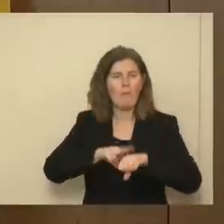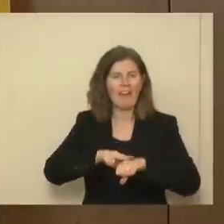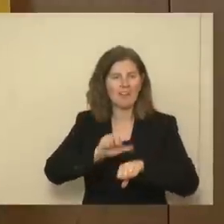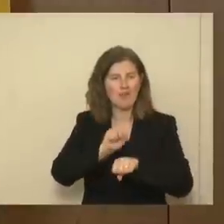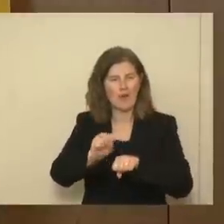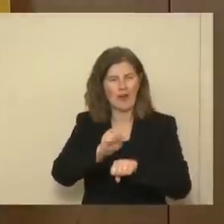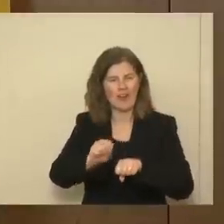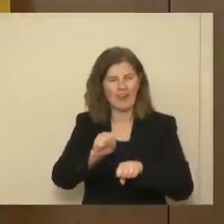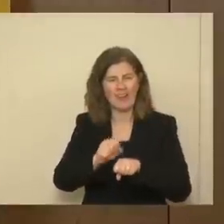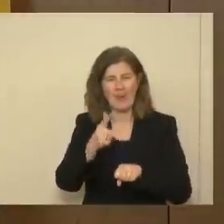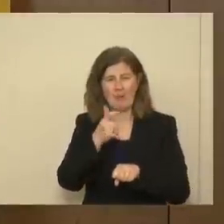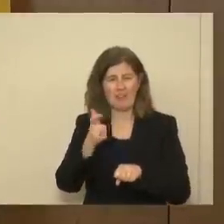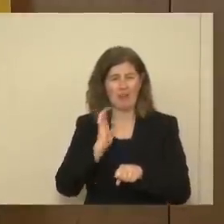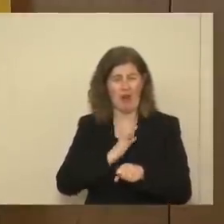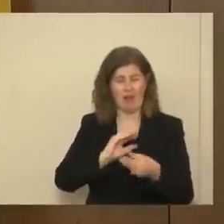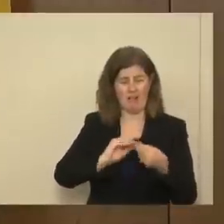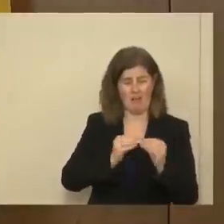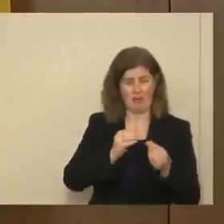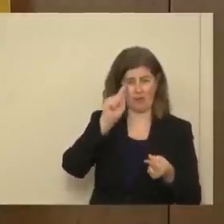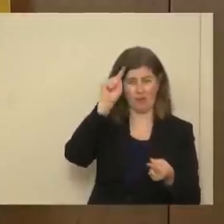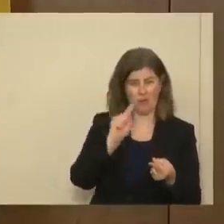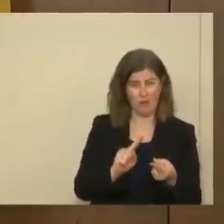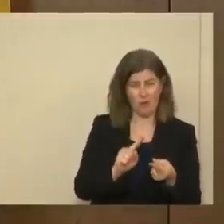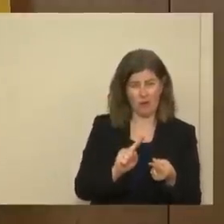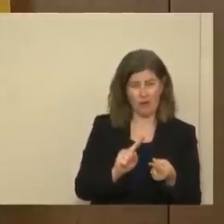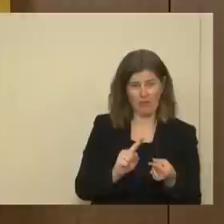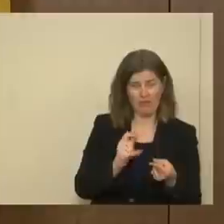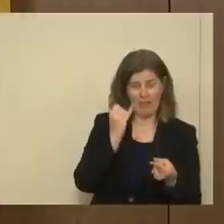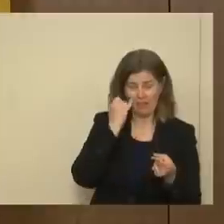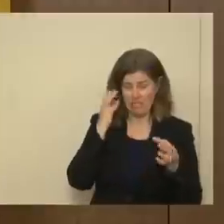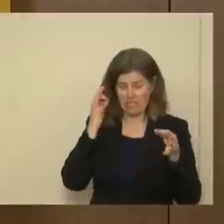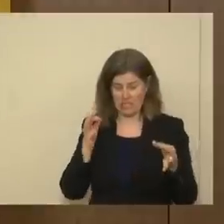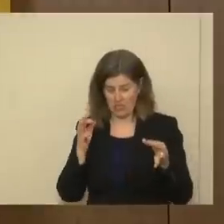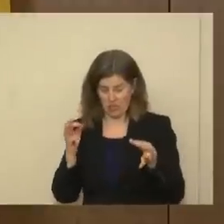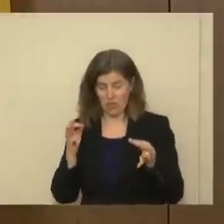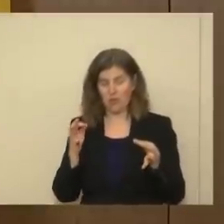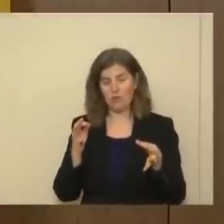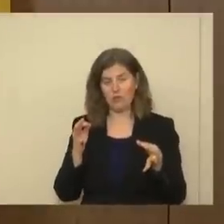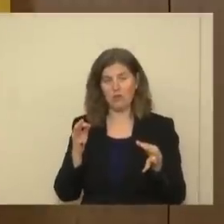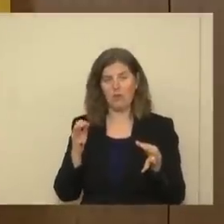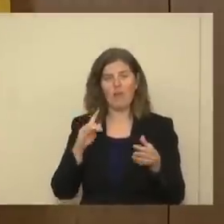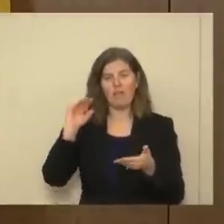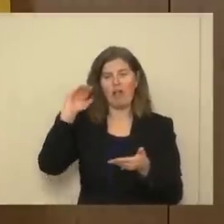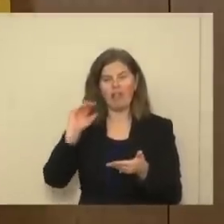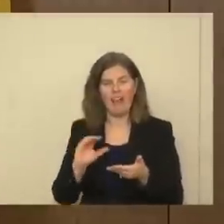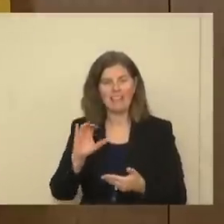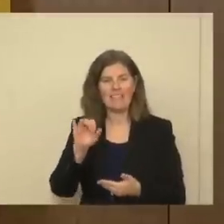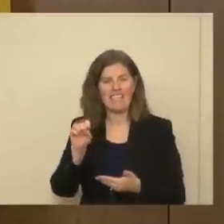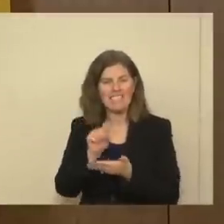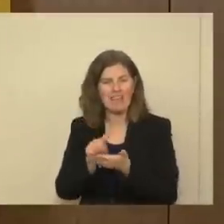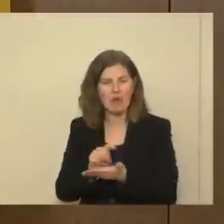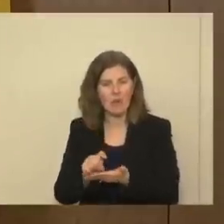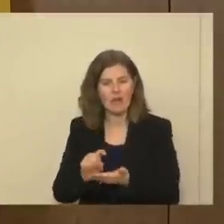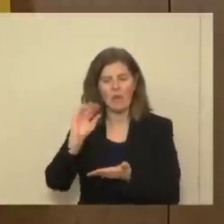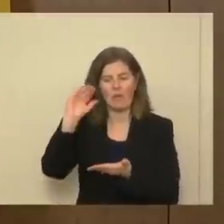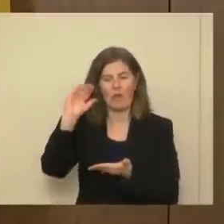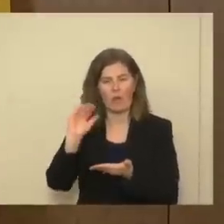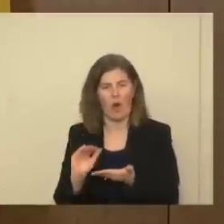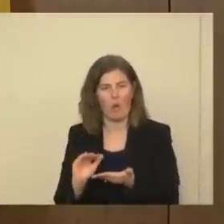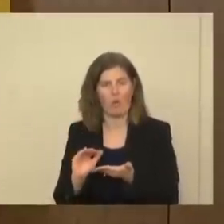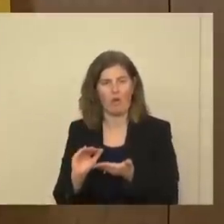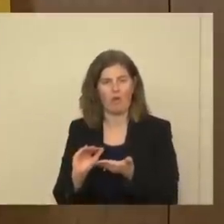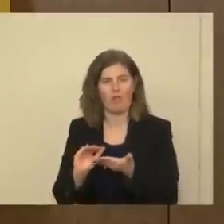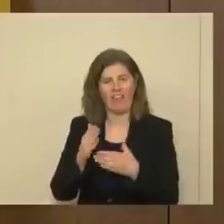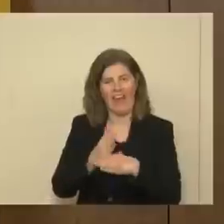because our positivity rates are low, more decisions have been made, we have fewer cases per week, we lower our